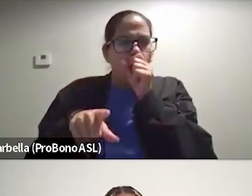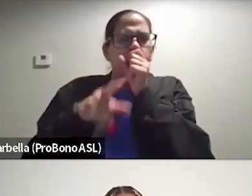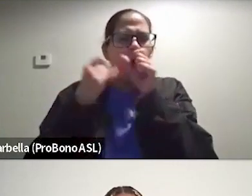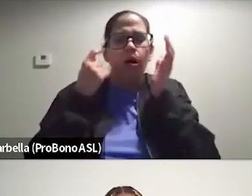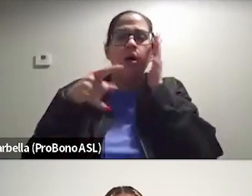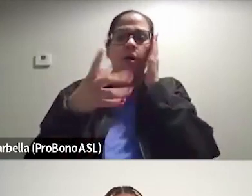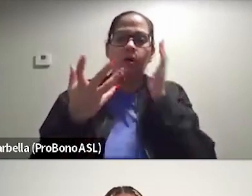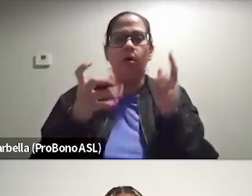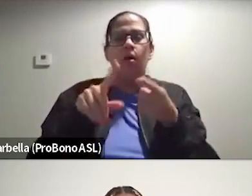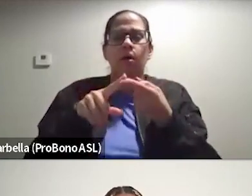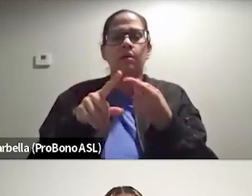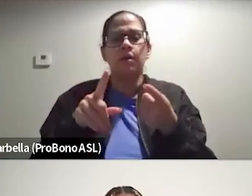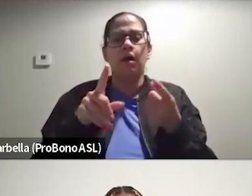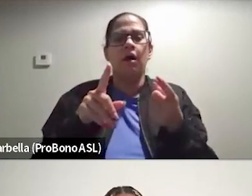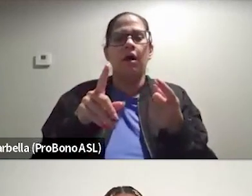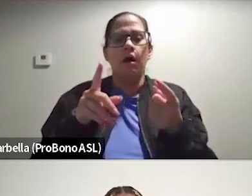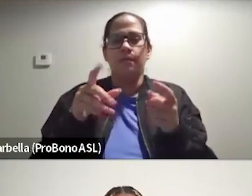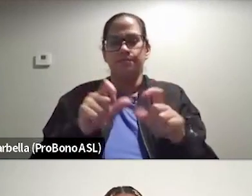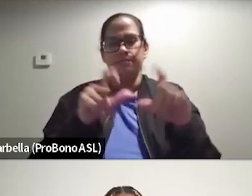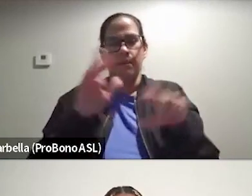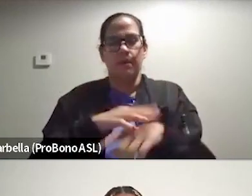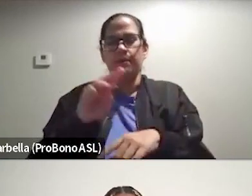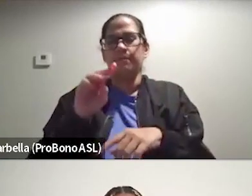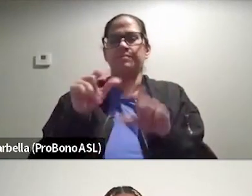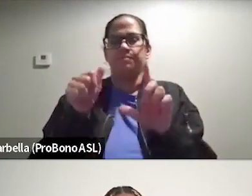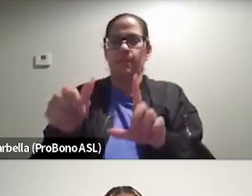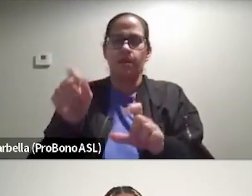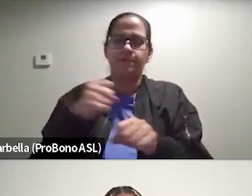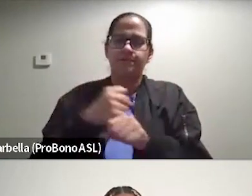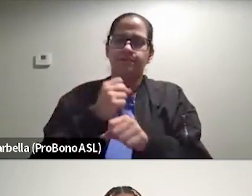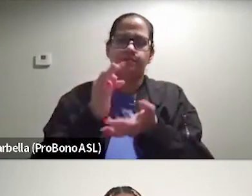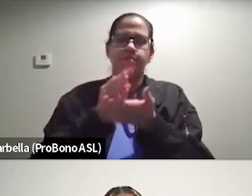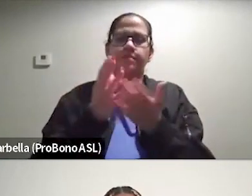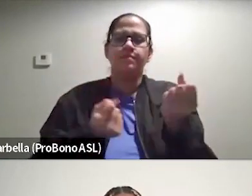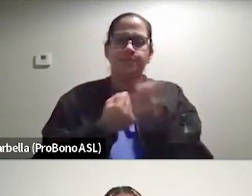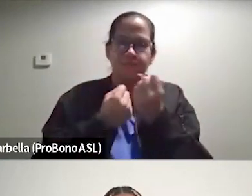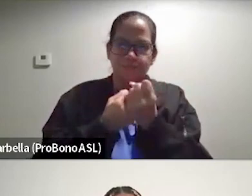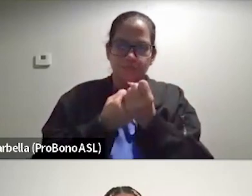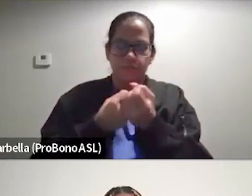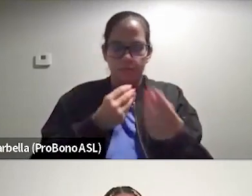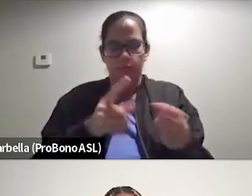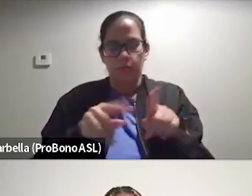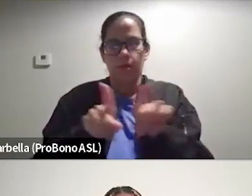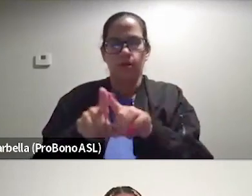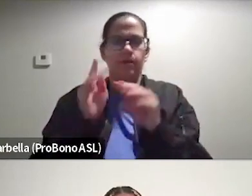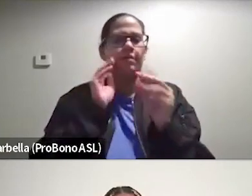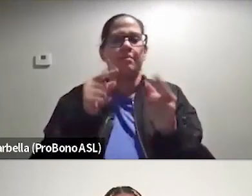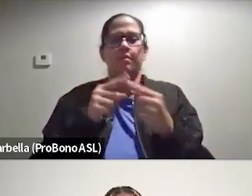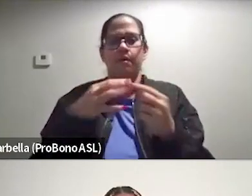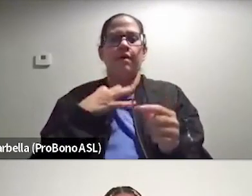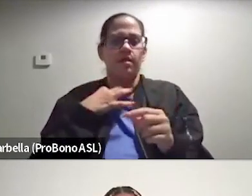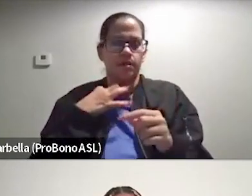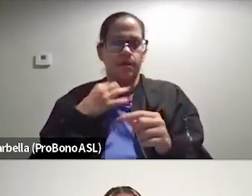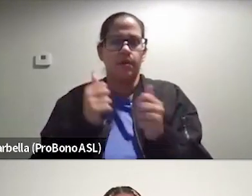contribute to that, there's a big old give button on our website where you can make a financial contribution. There's also information about volunteering